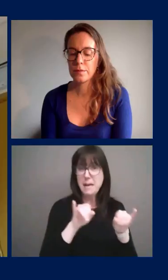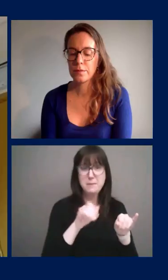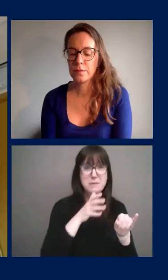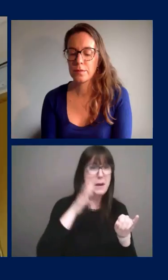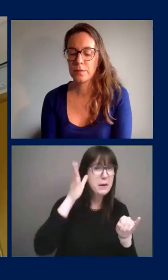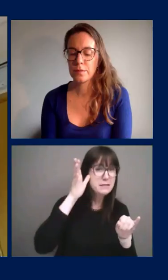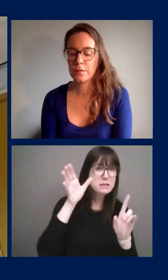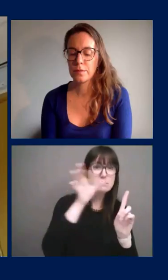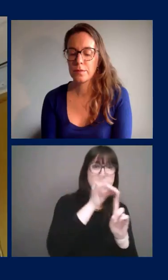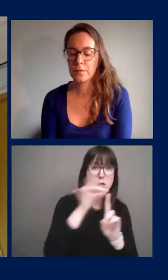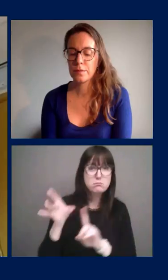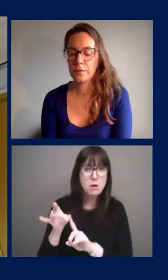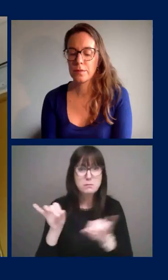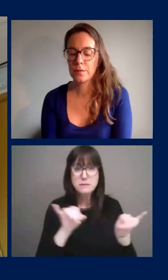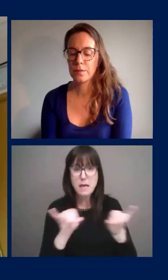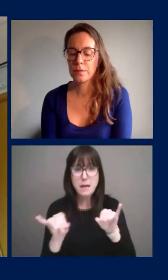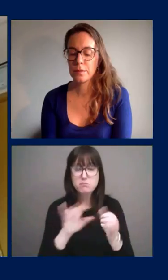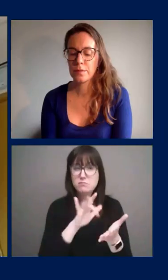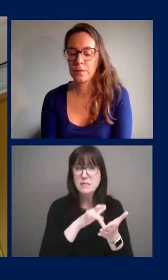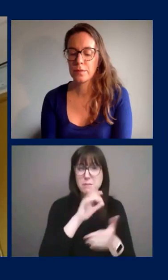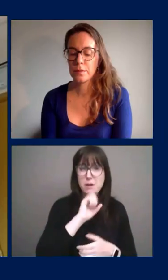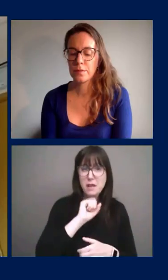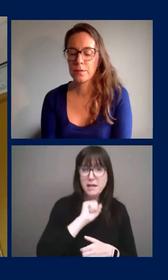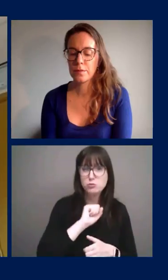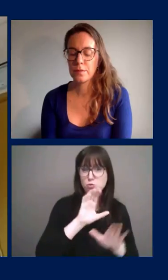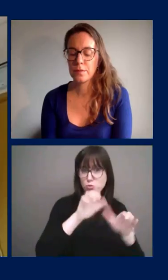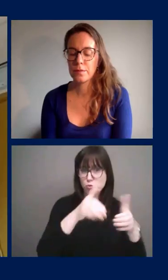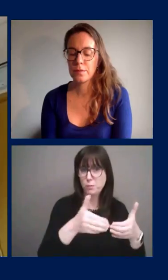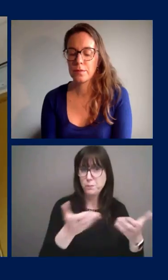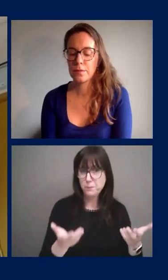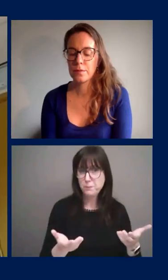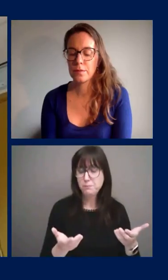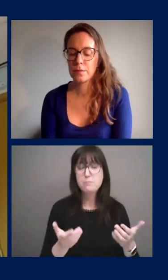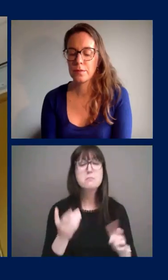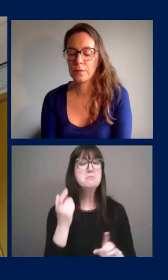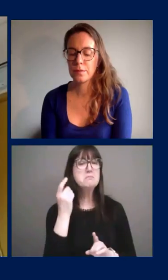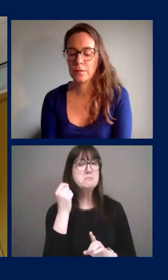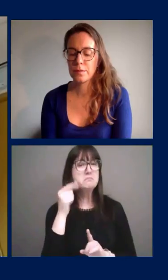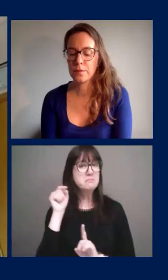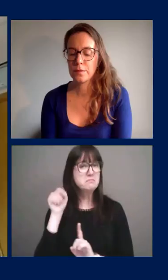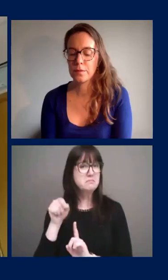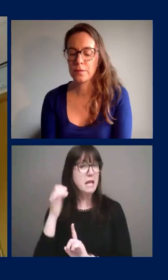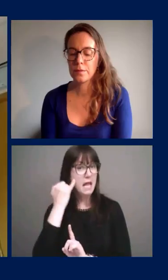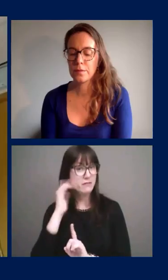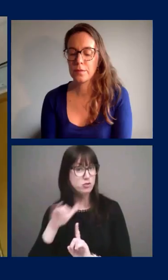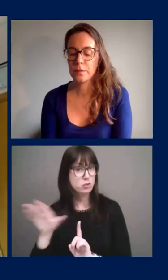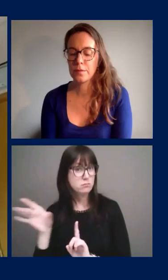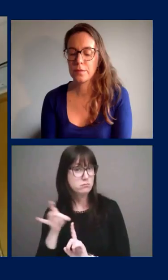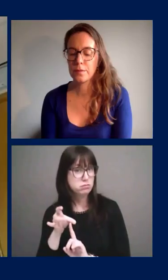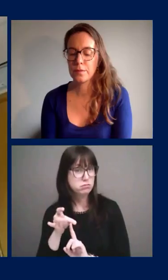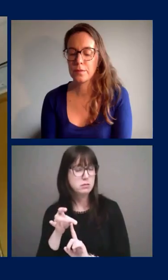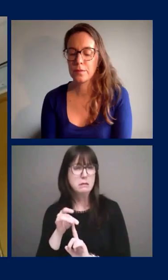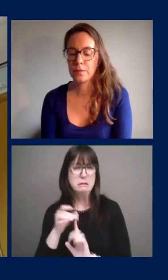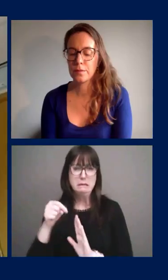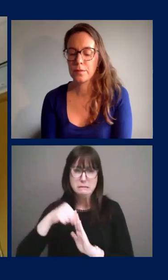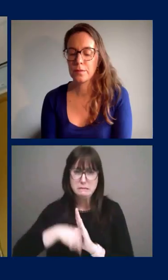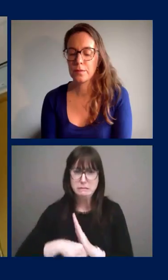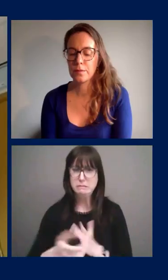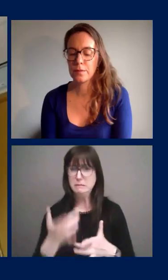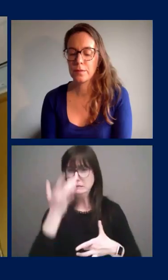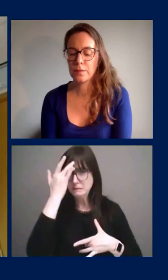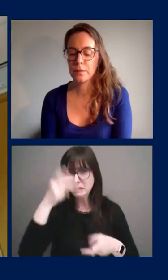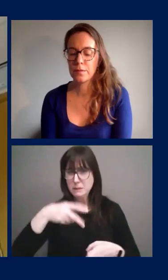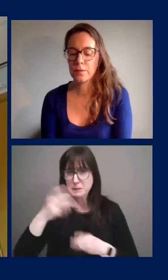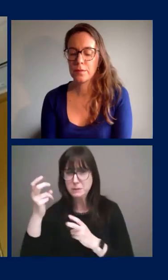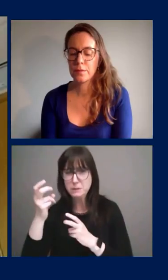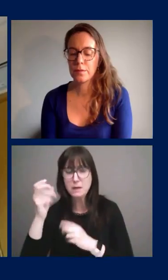right middle-aged population however they don't seem to get the severe illness and so in our community we